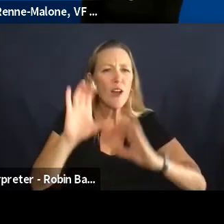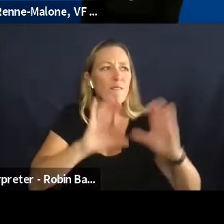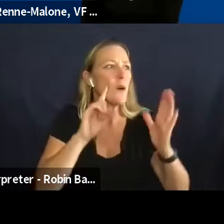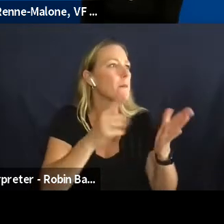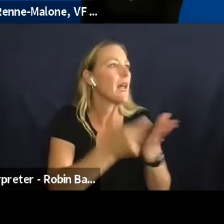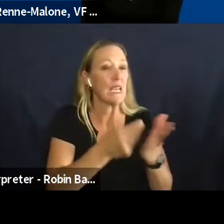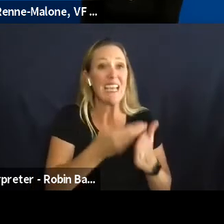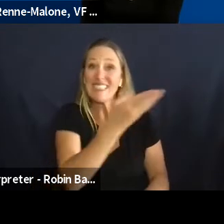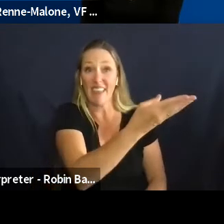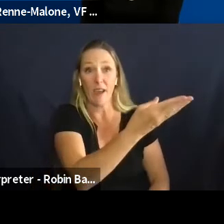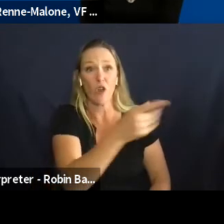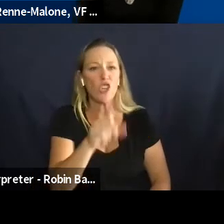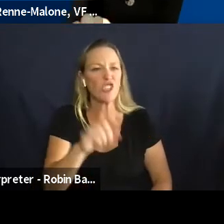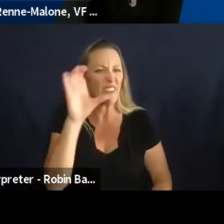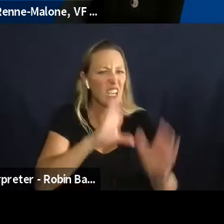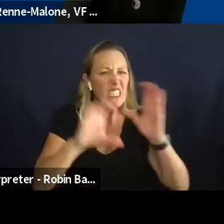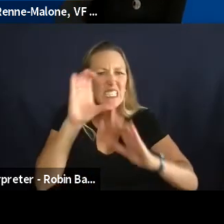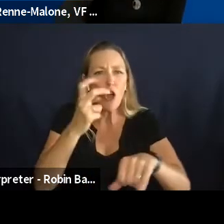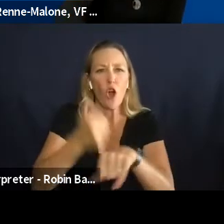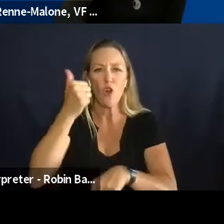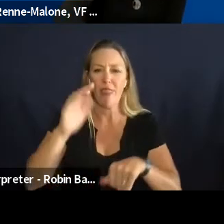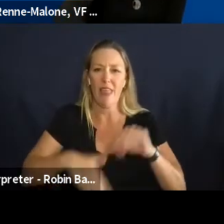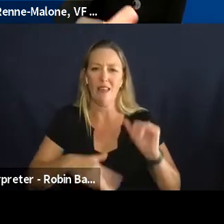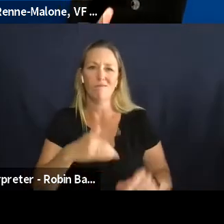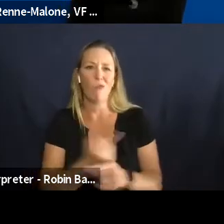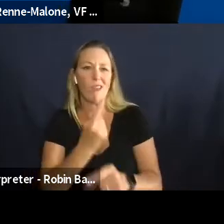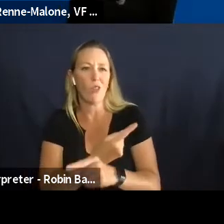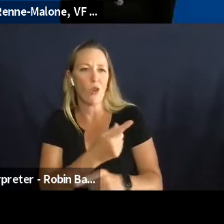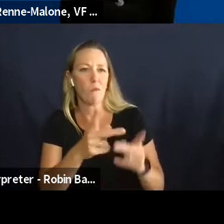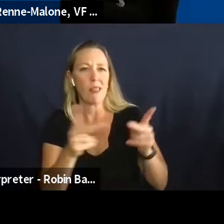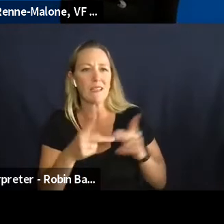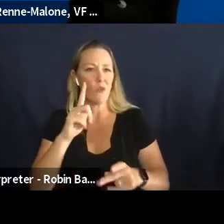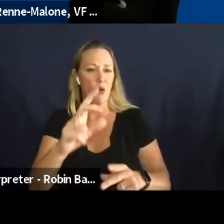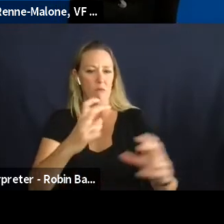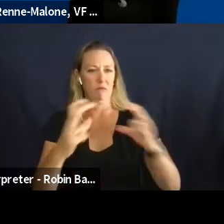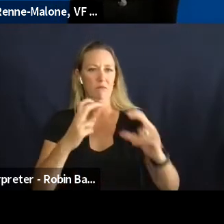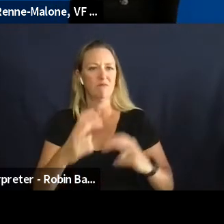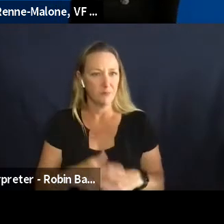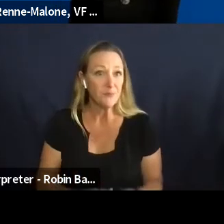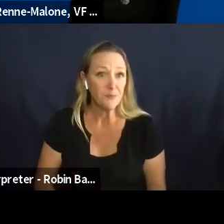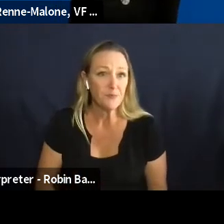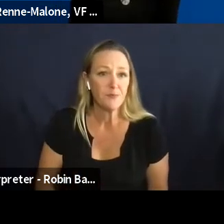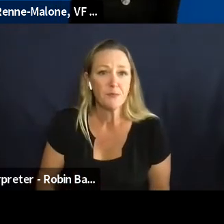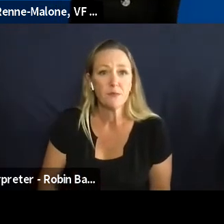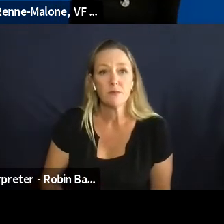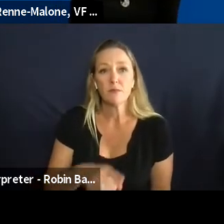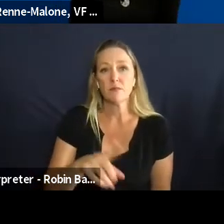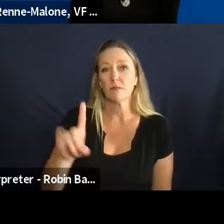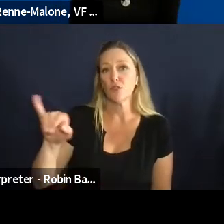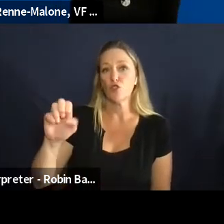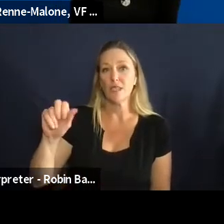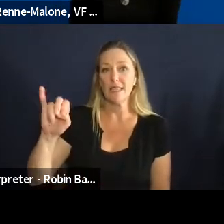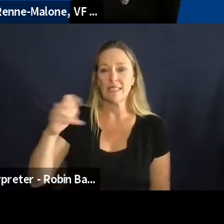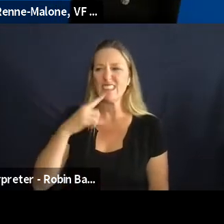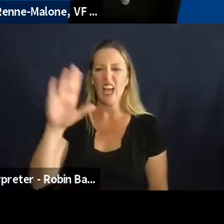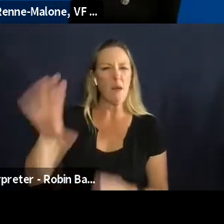searching a little harder than the normal places i might just add um we have a foundation at bf